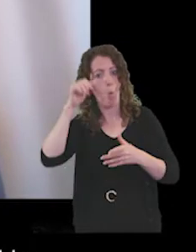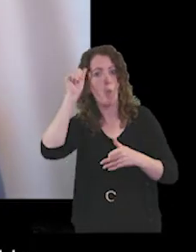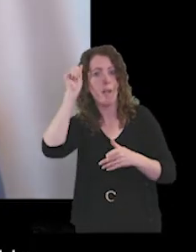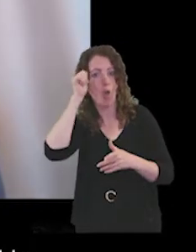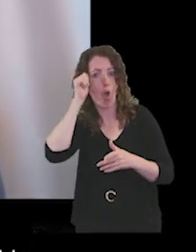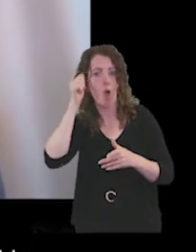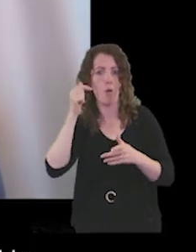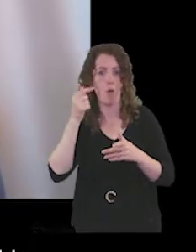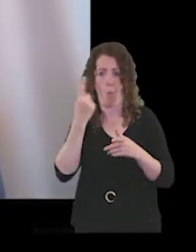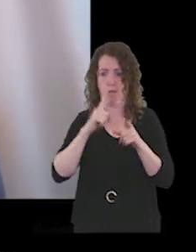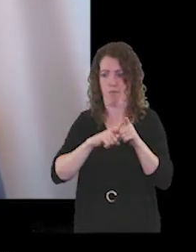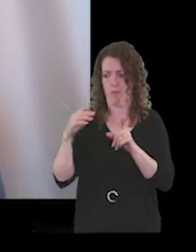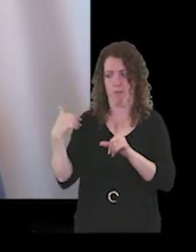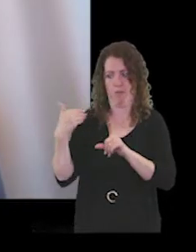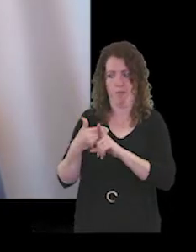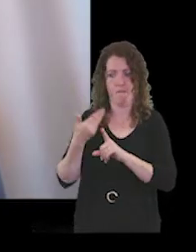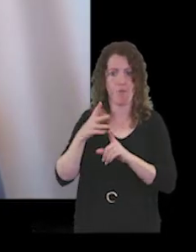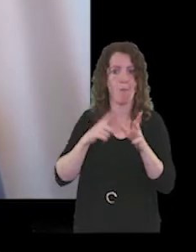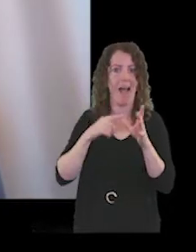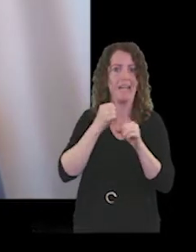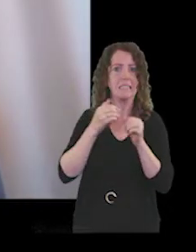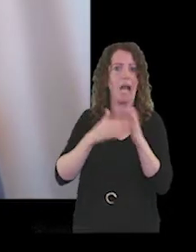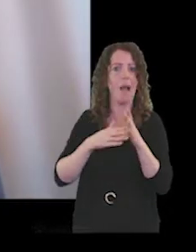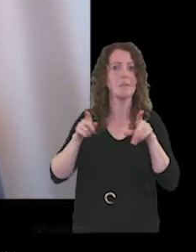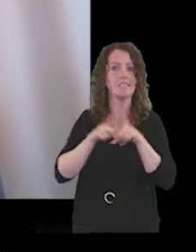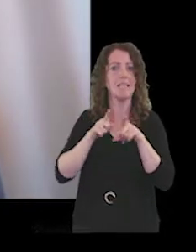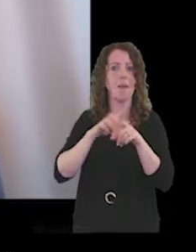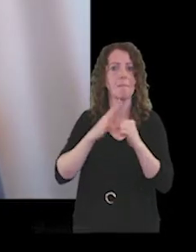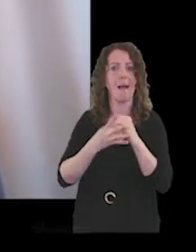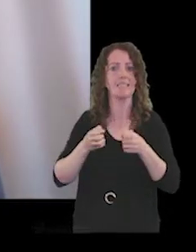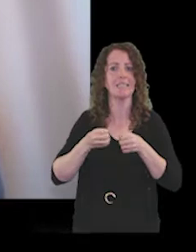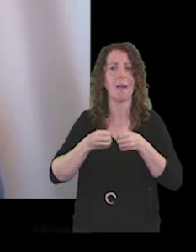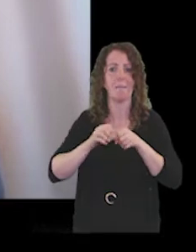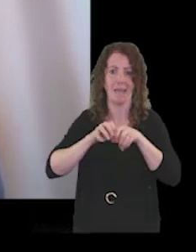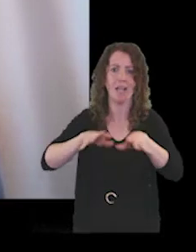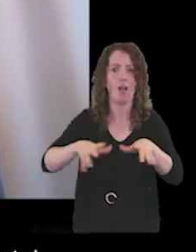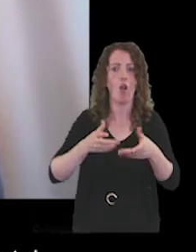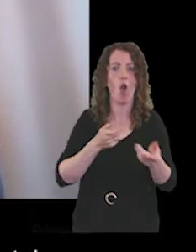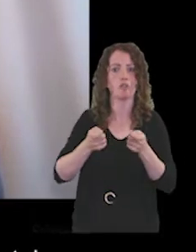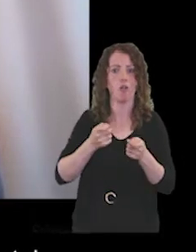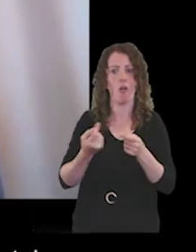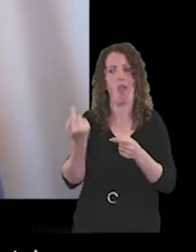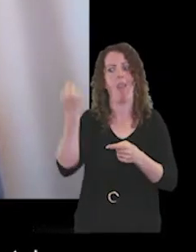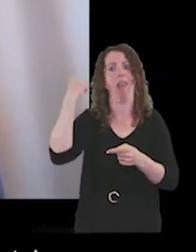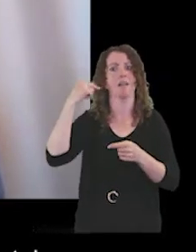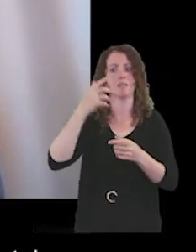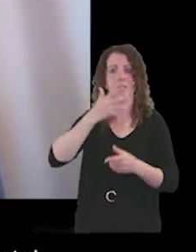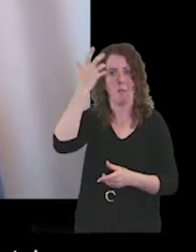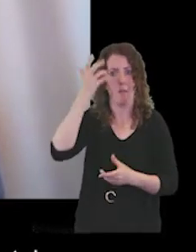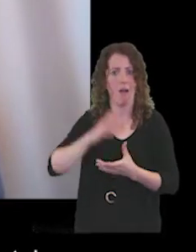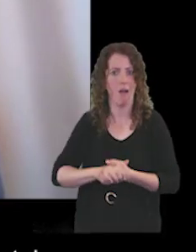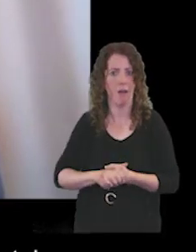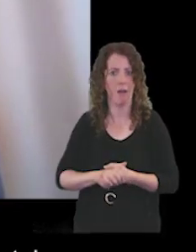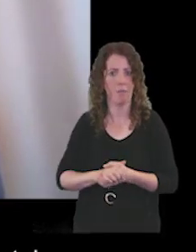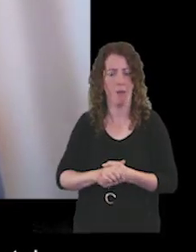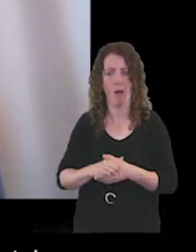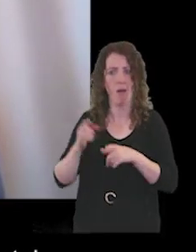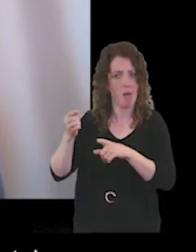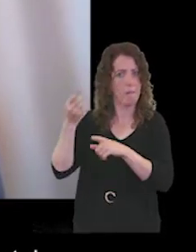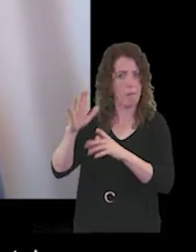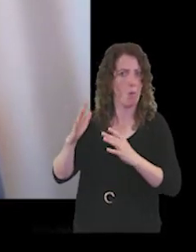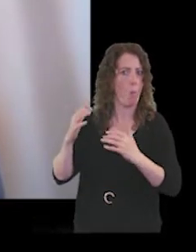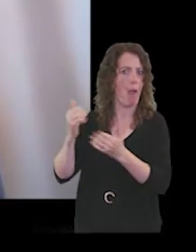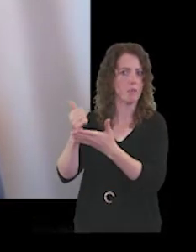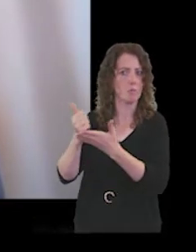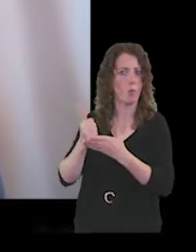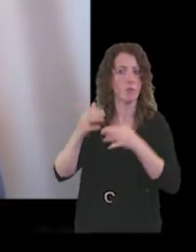on from the AGM held under the same pandemic controls last summer. But that was well supported on our formal